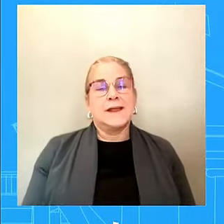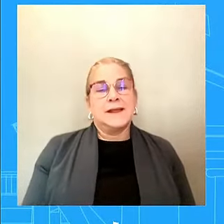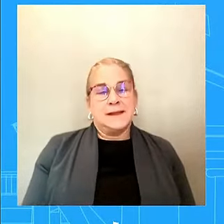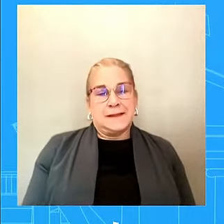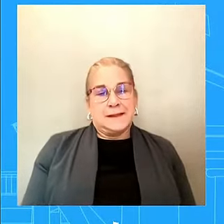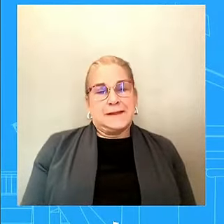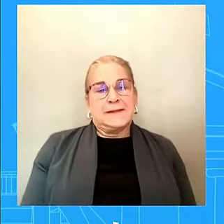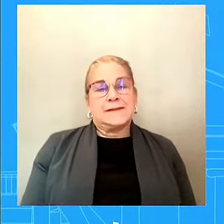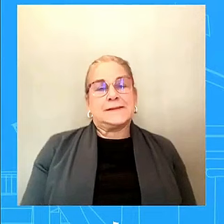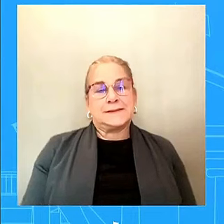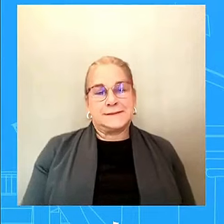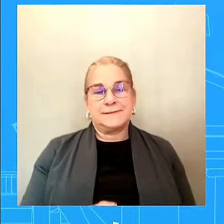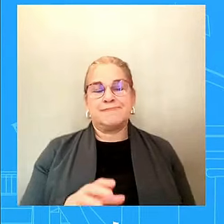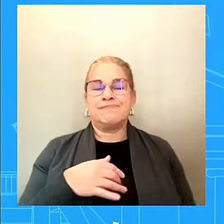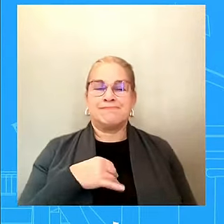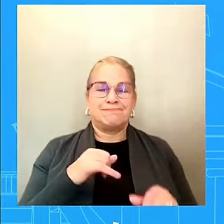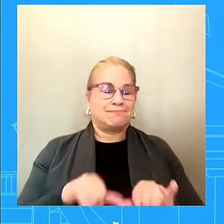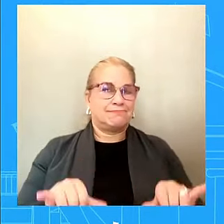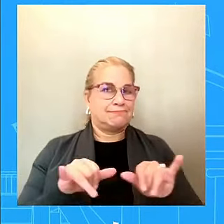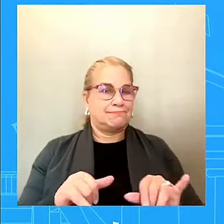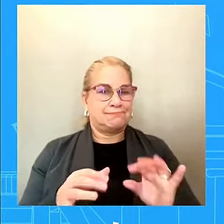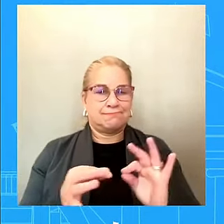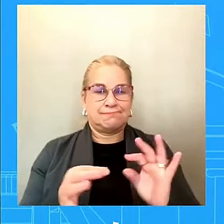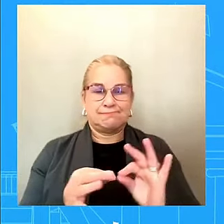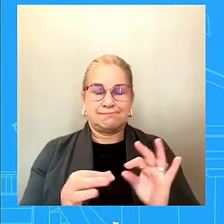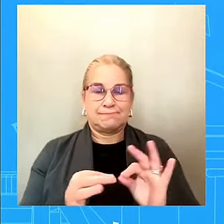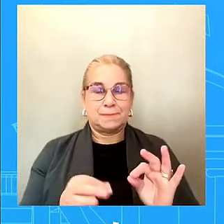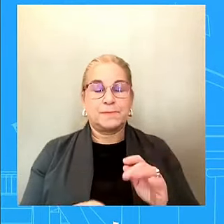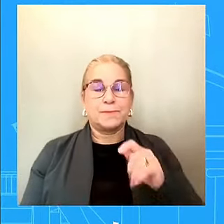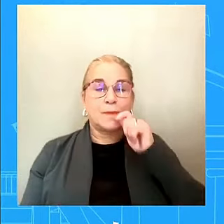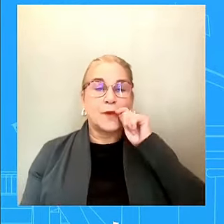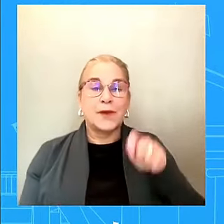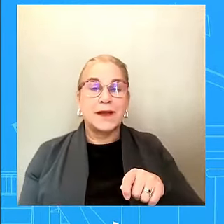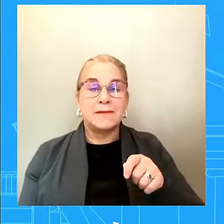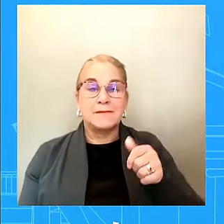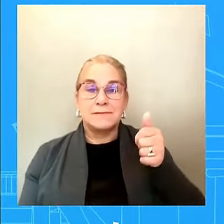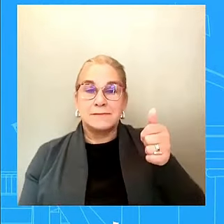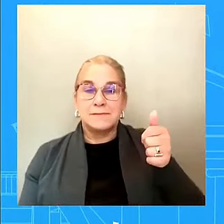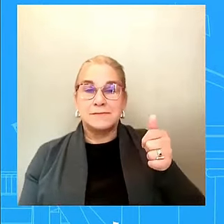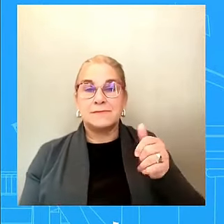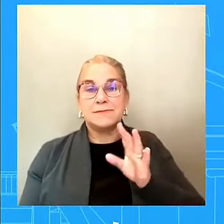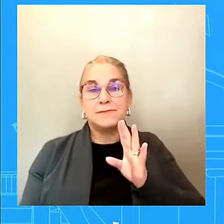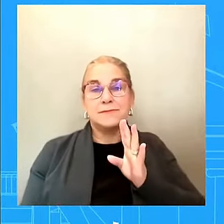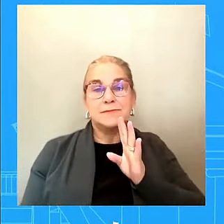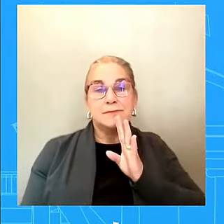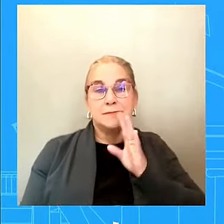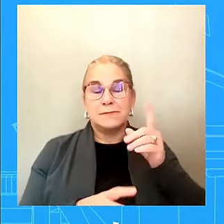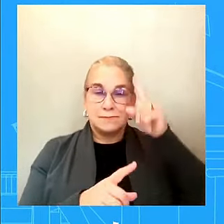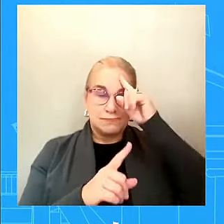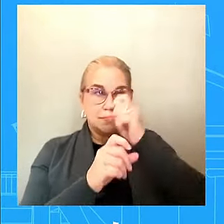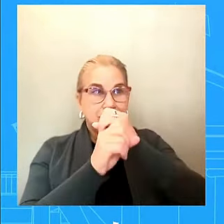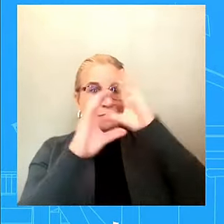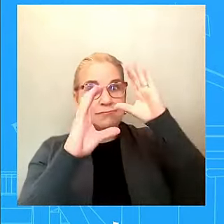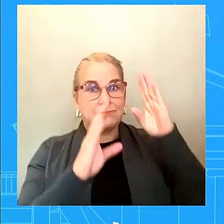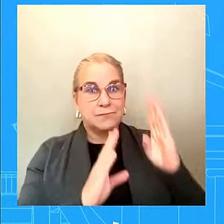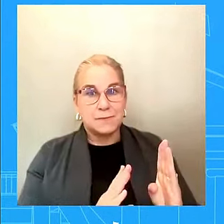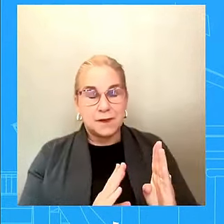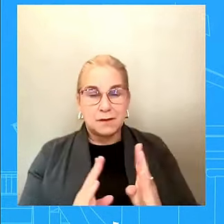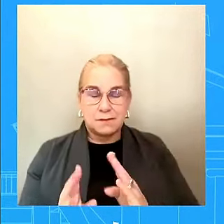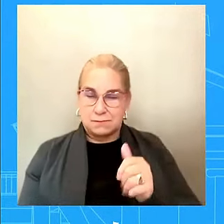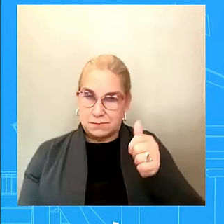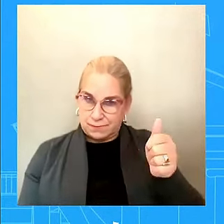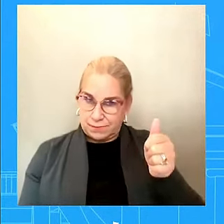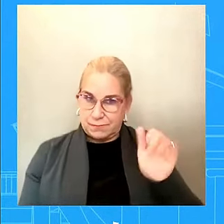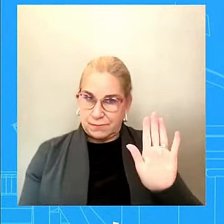we're going to let, we're going to let the Ukrainians speak to their victory plan. That's their plan. We'll let them speak to it. Uh, what we're going to continue to do is show our support